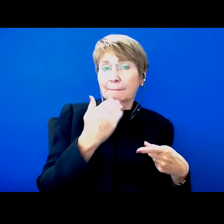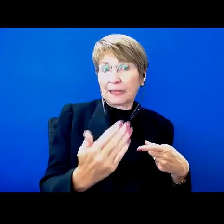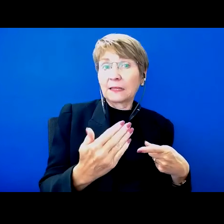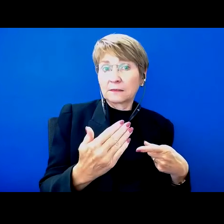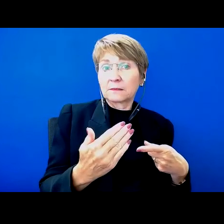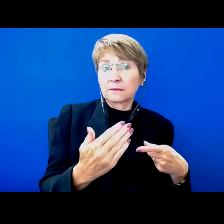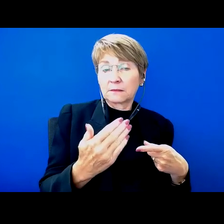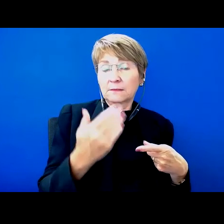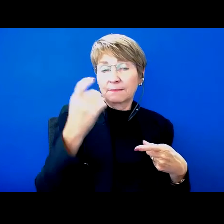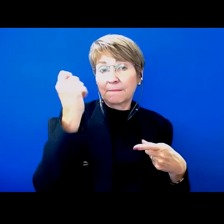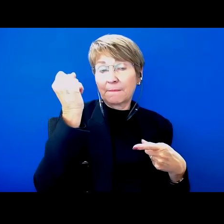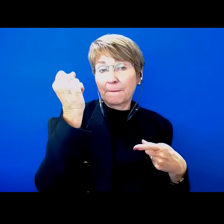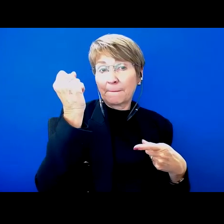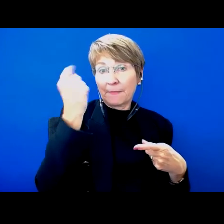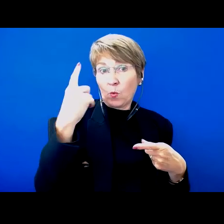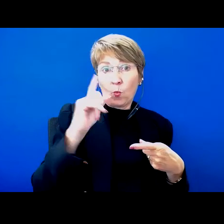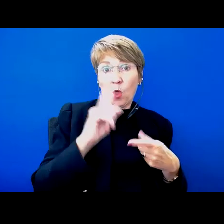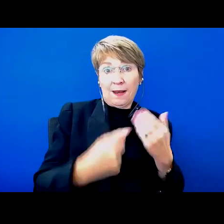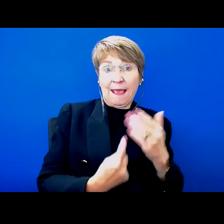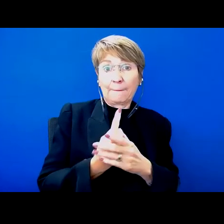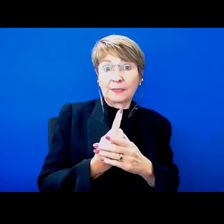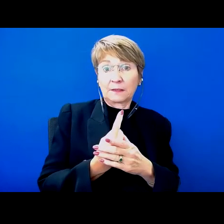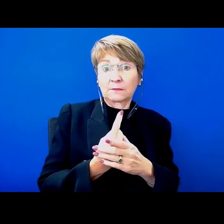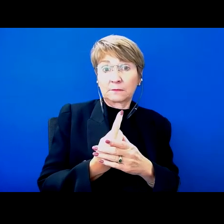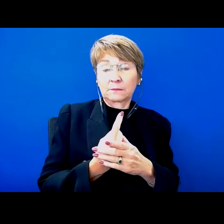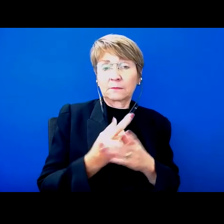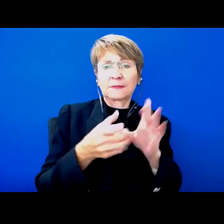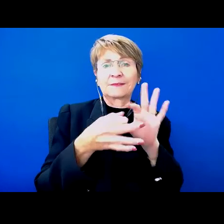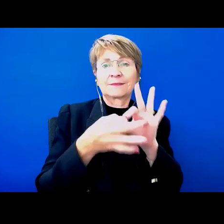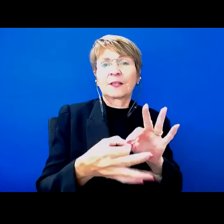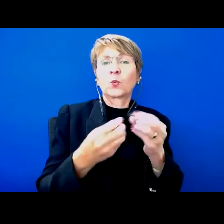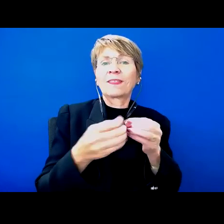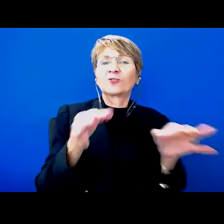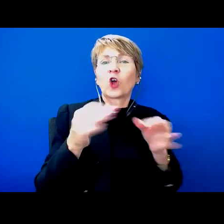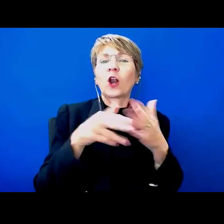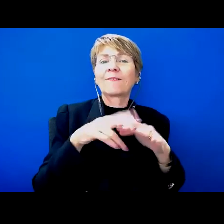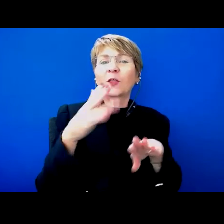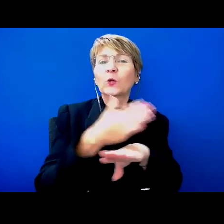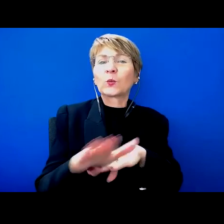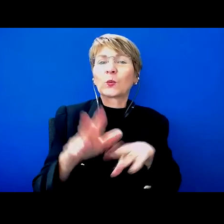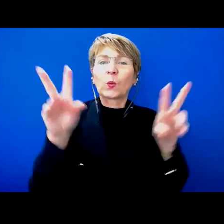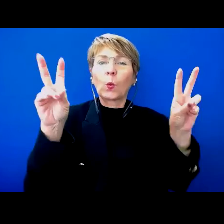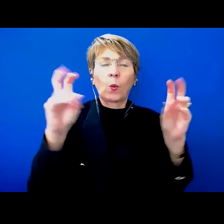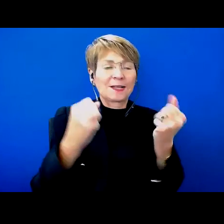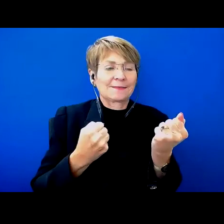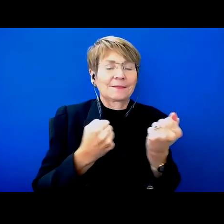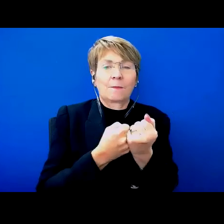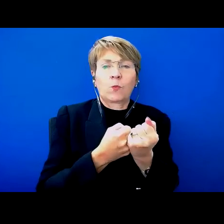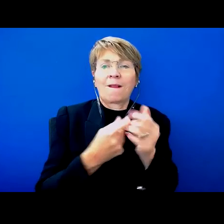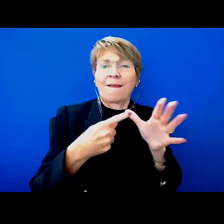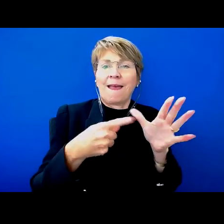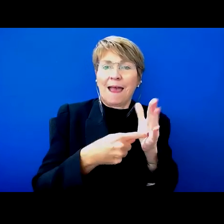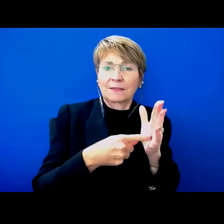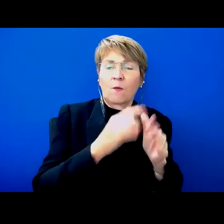what's happening around the consultation surrounding the design of the new support at home program. And Anne